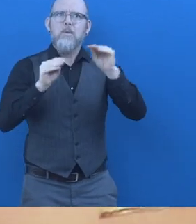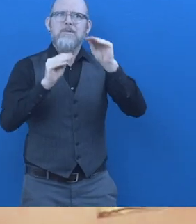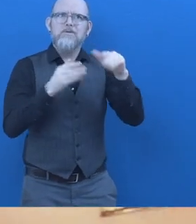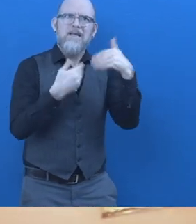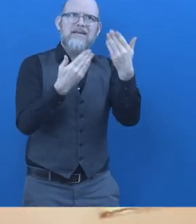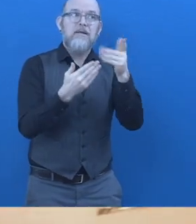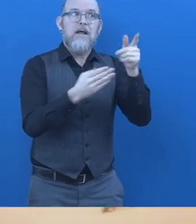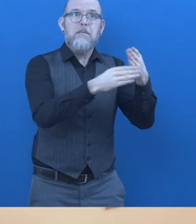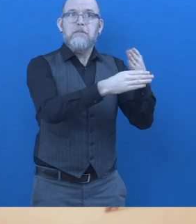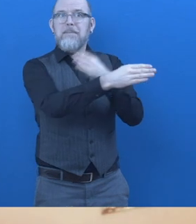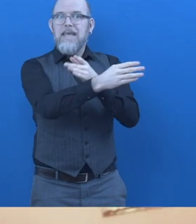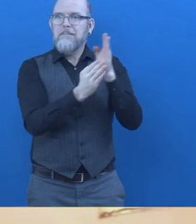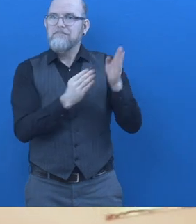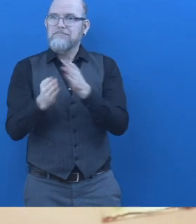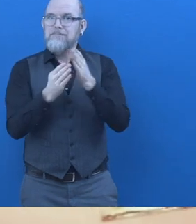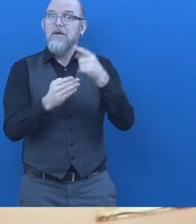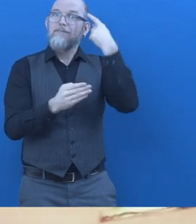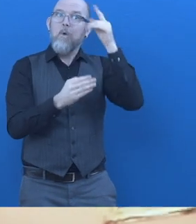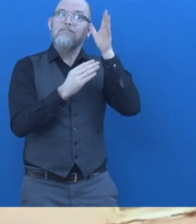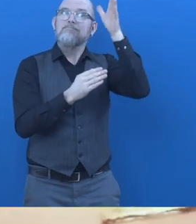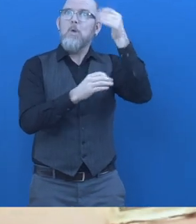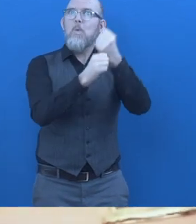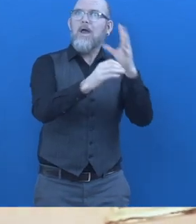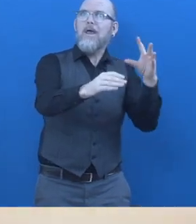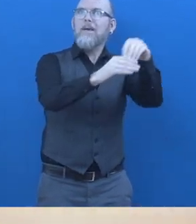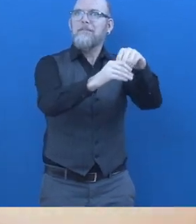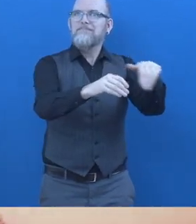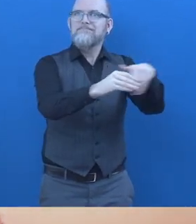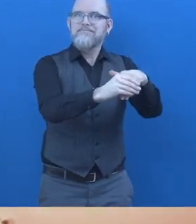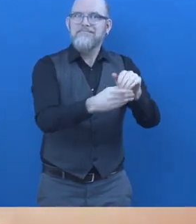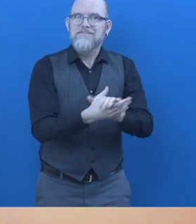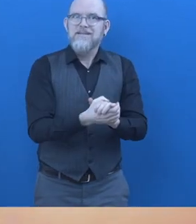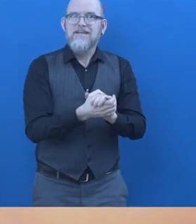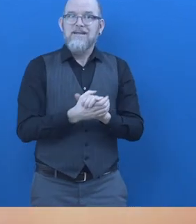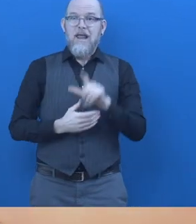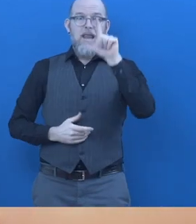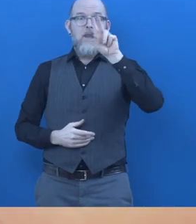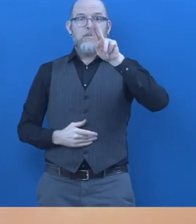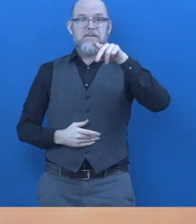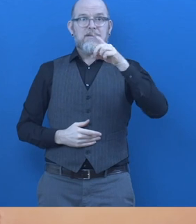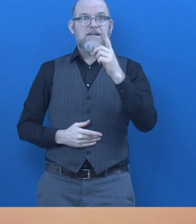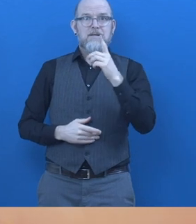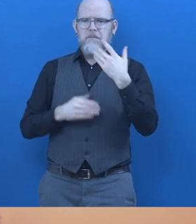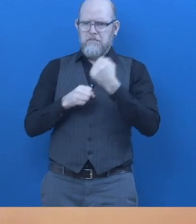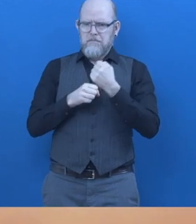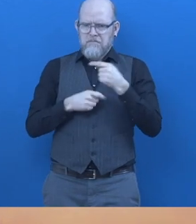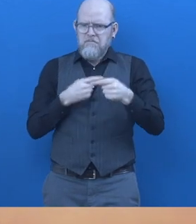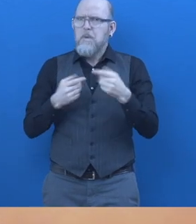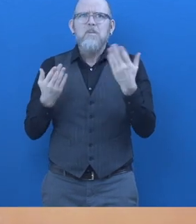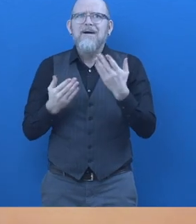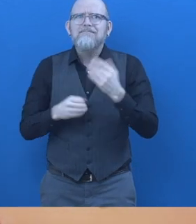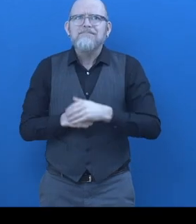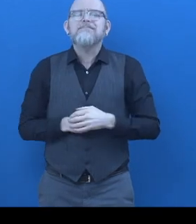fields to get specialized in so that they are more ready for having a job